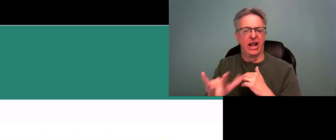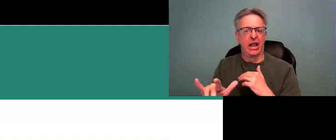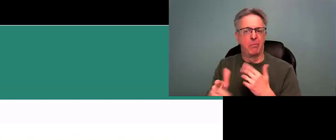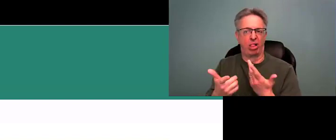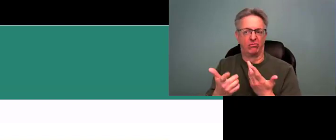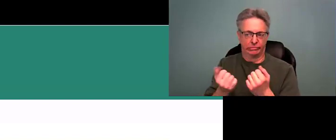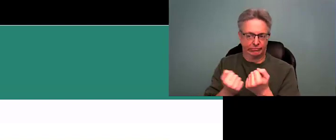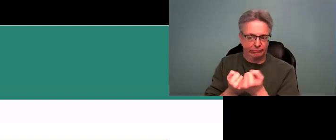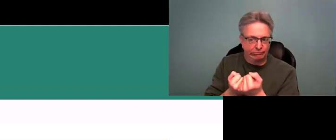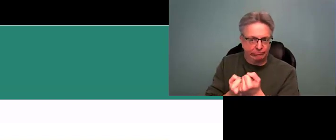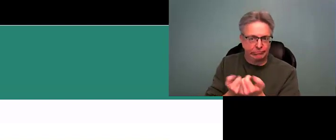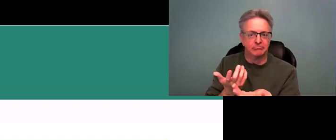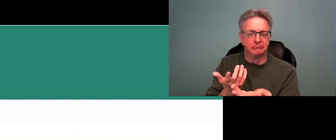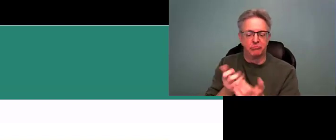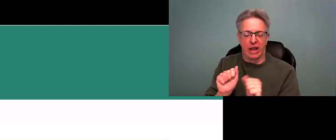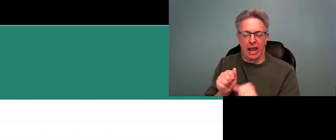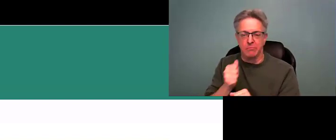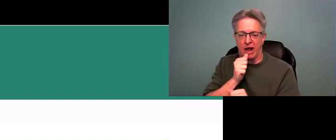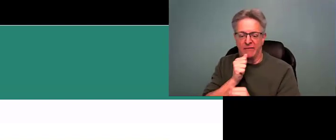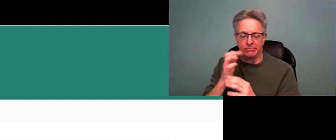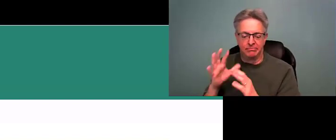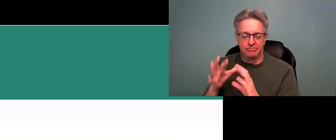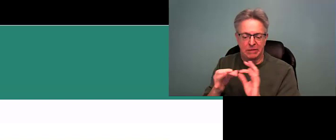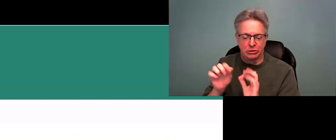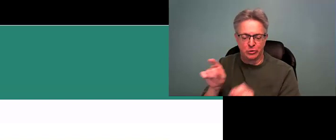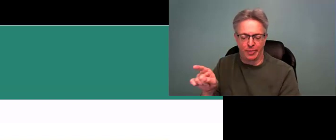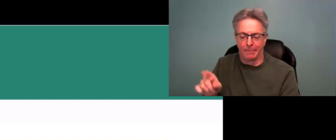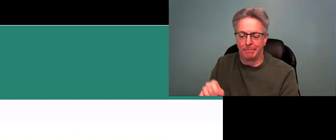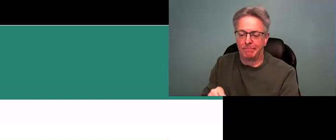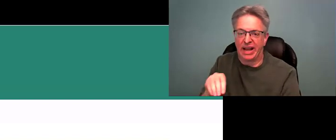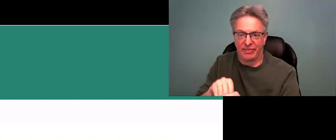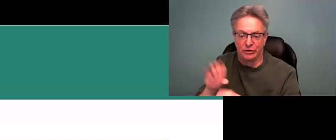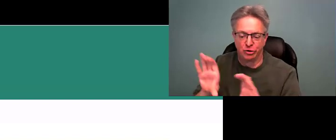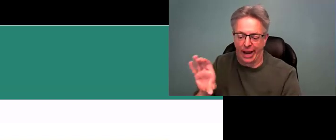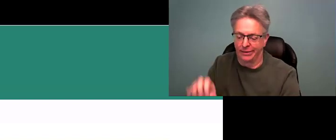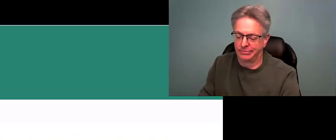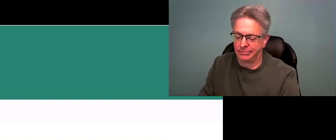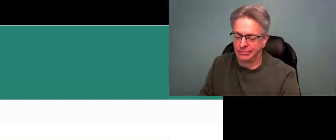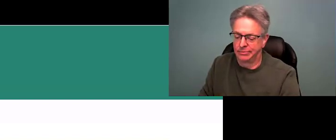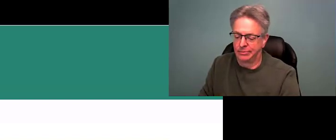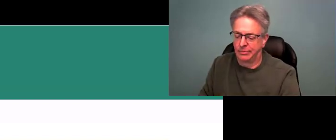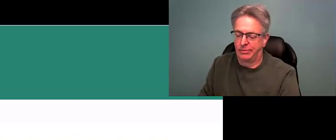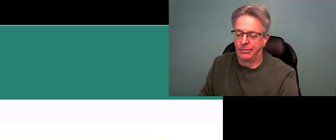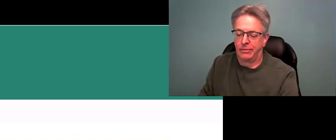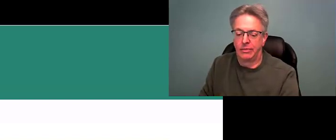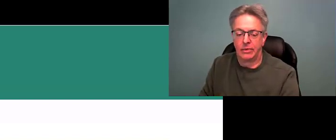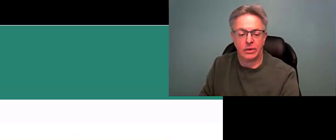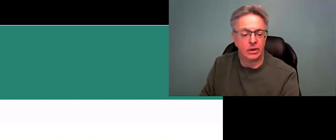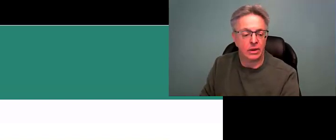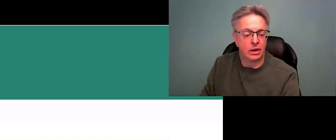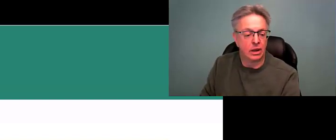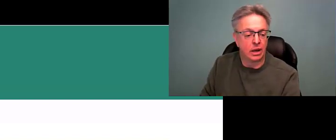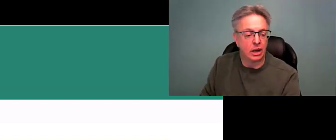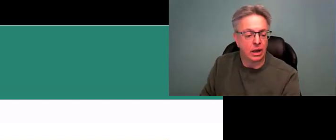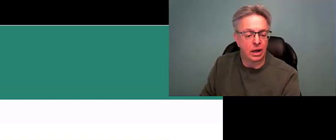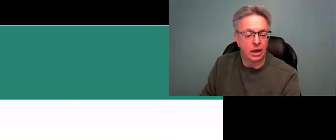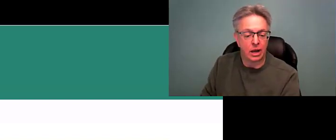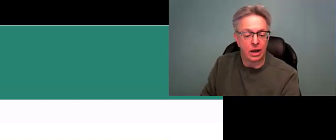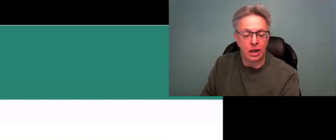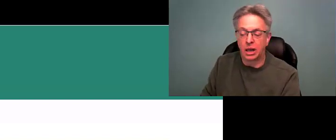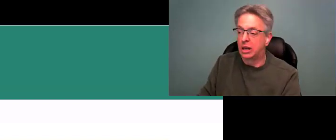or Johanna. And because they are available, message them privately via chat and they can assist you with any technical challenges you may have.